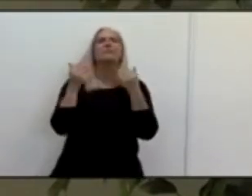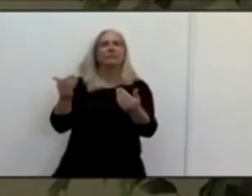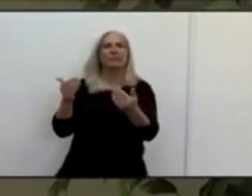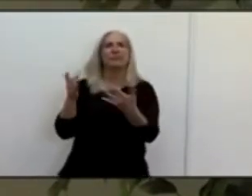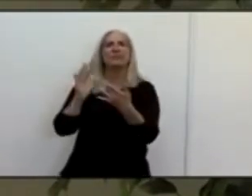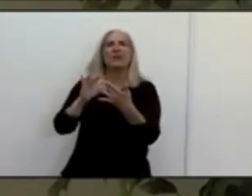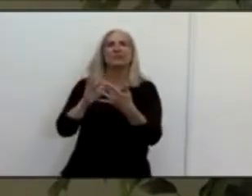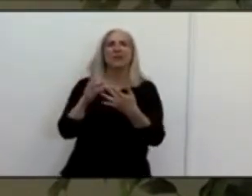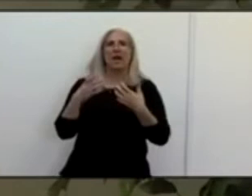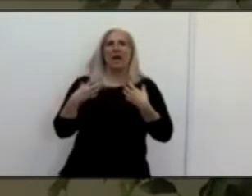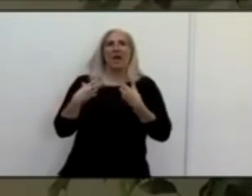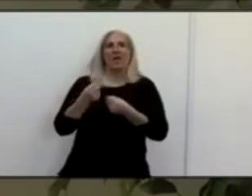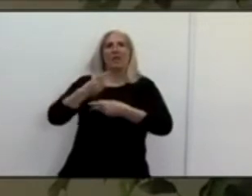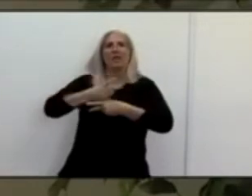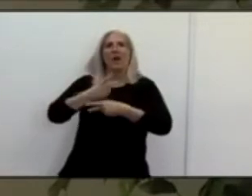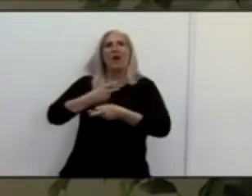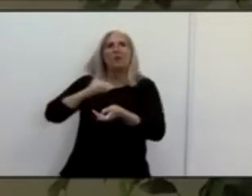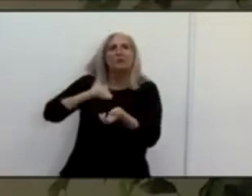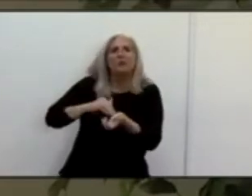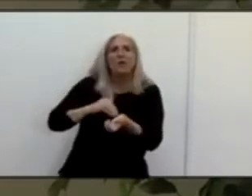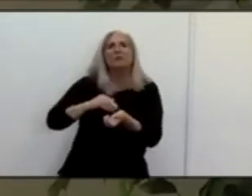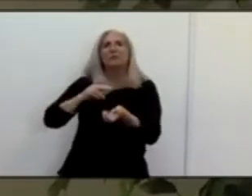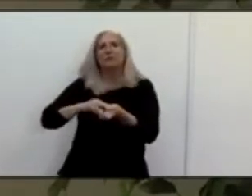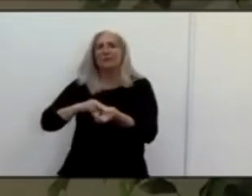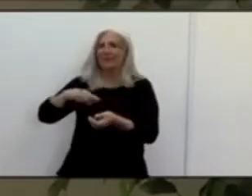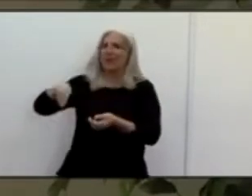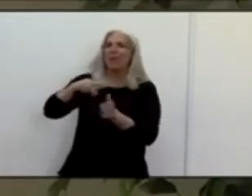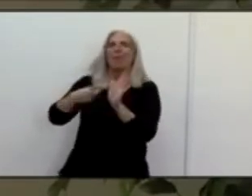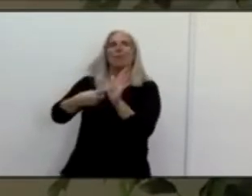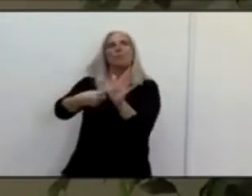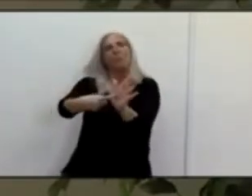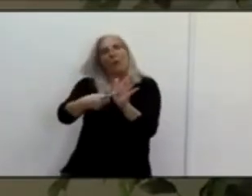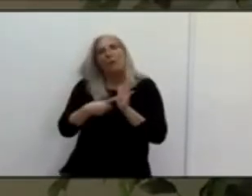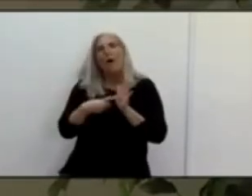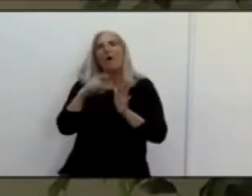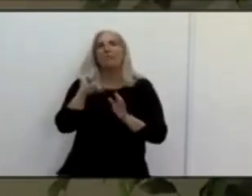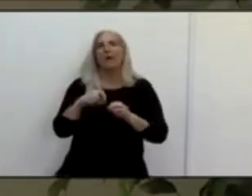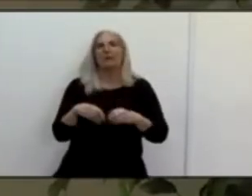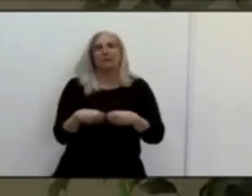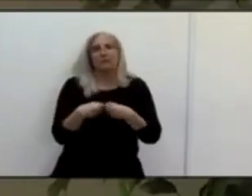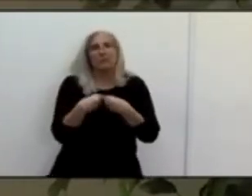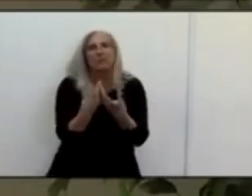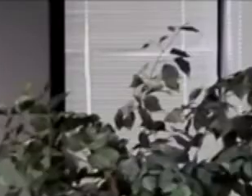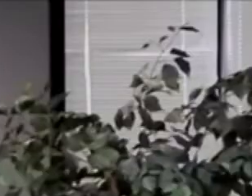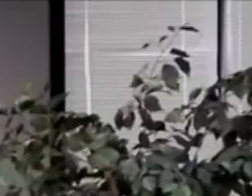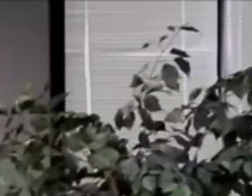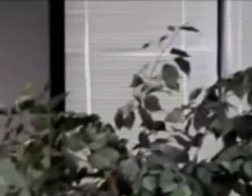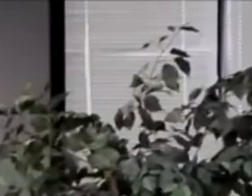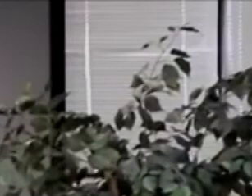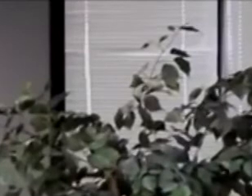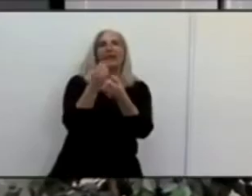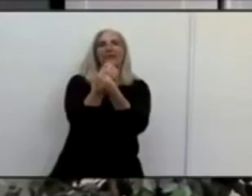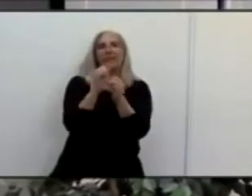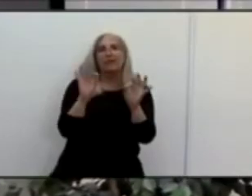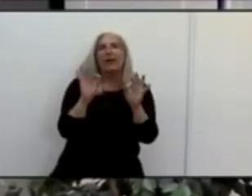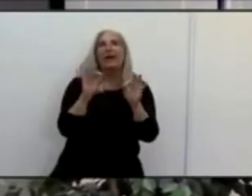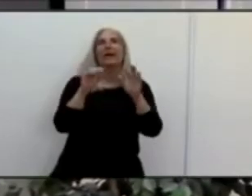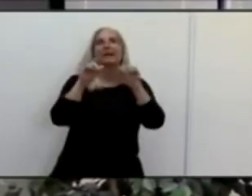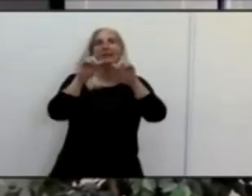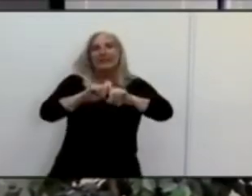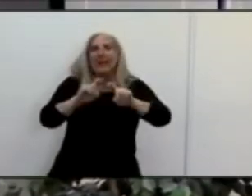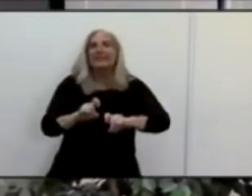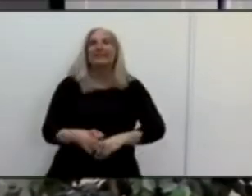easy, accessible, timely, free COVID-19 test. So again, you know, if we had a